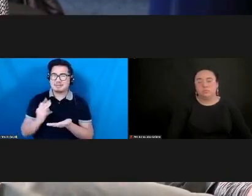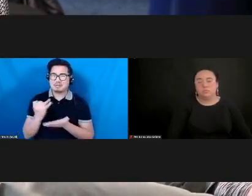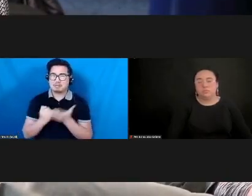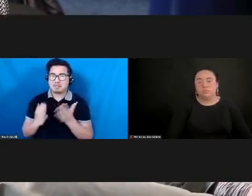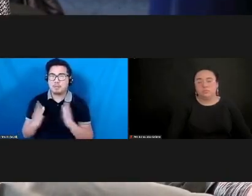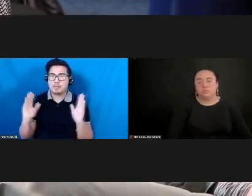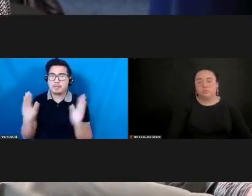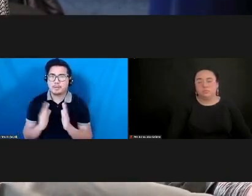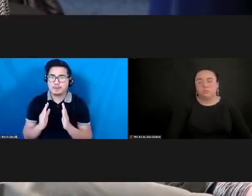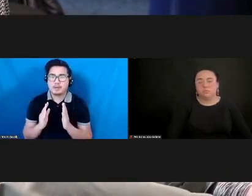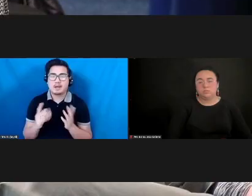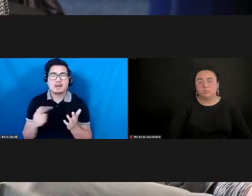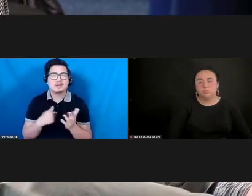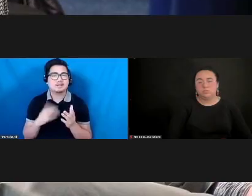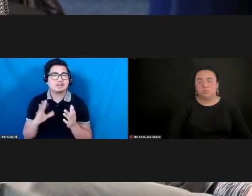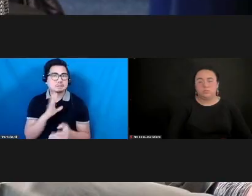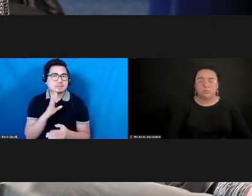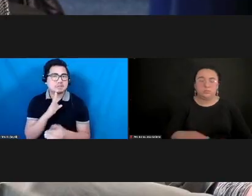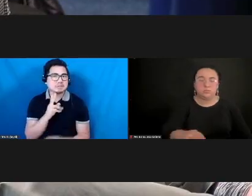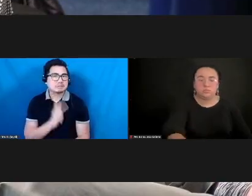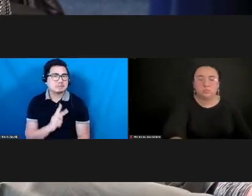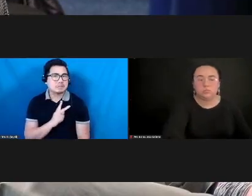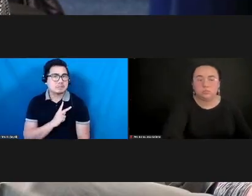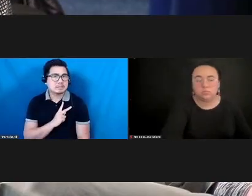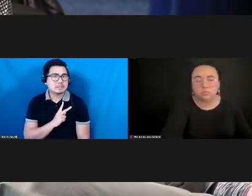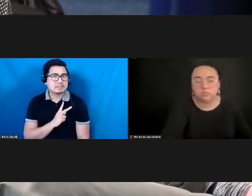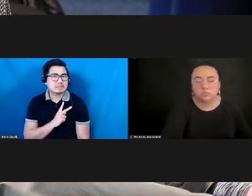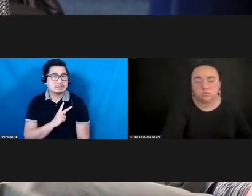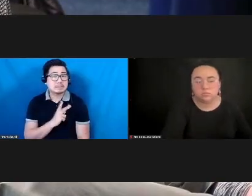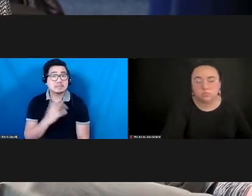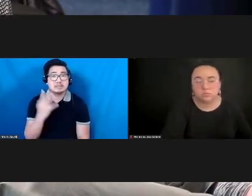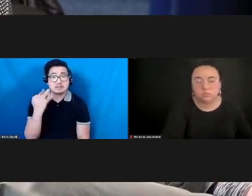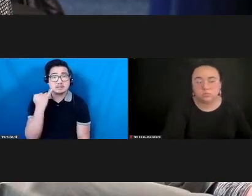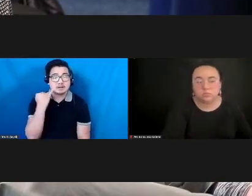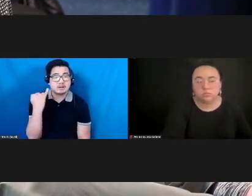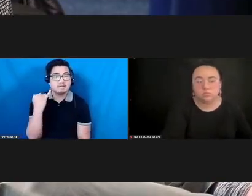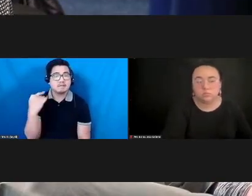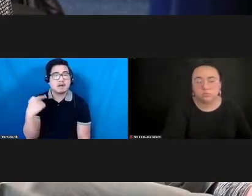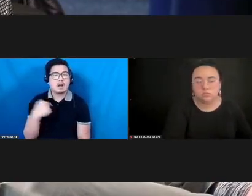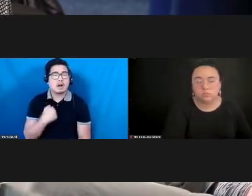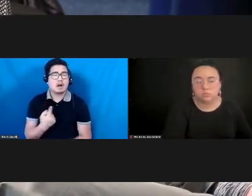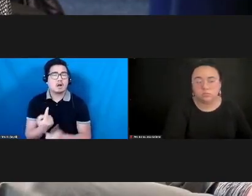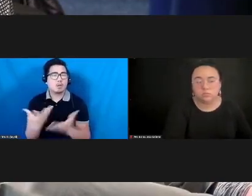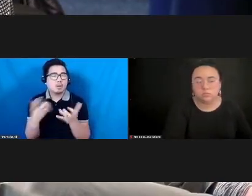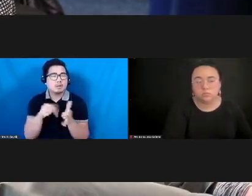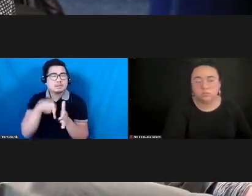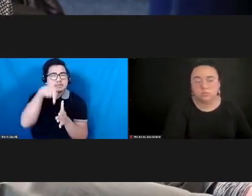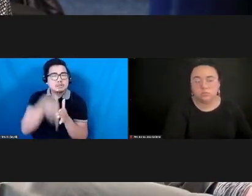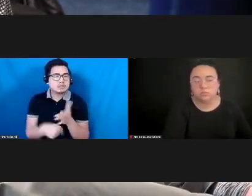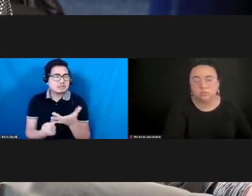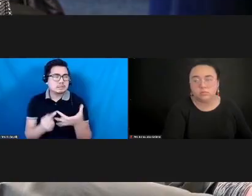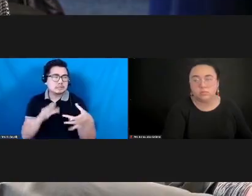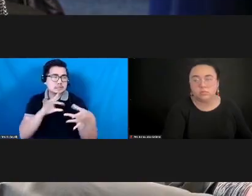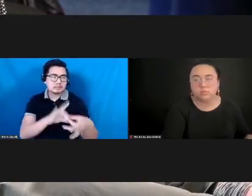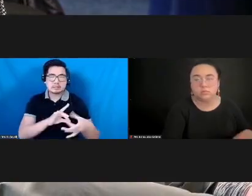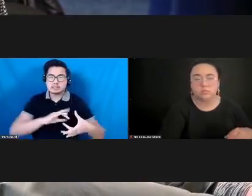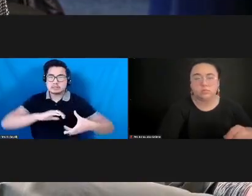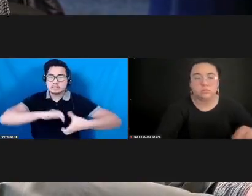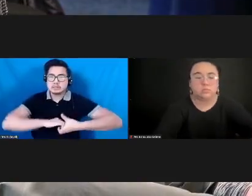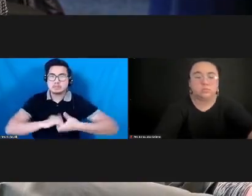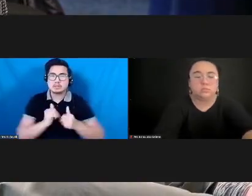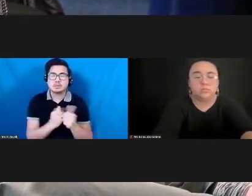personally, but I'm always aware that if I really want to deepen that engagement with artists so that we can have